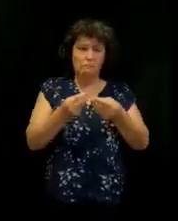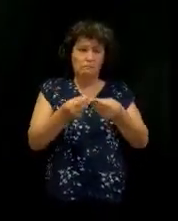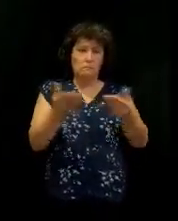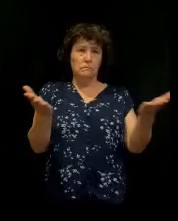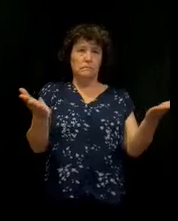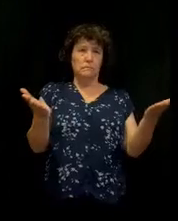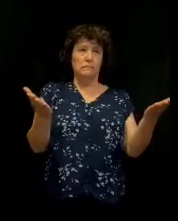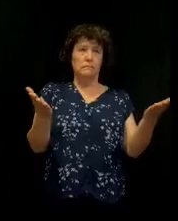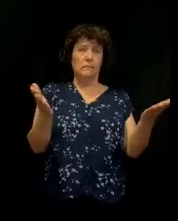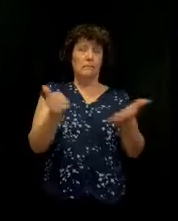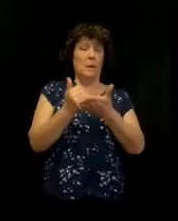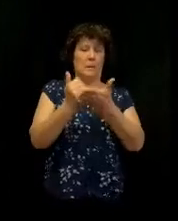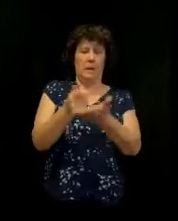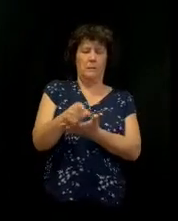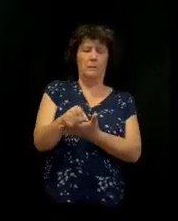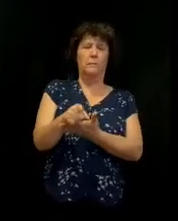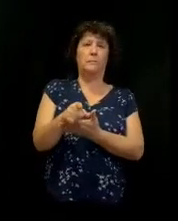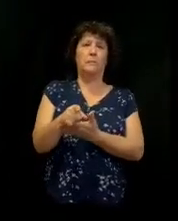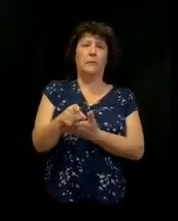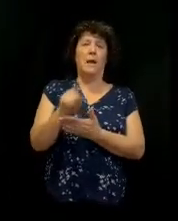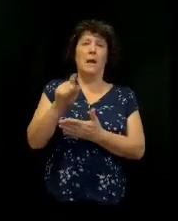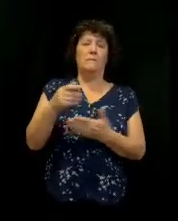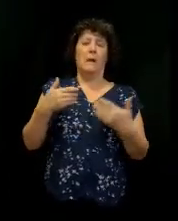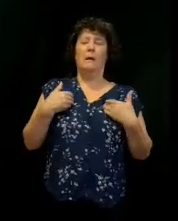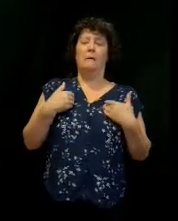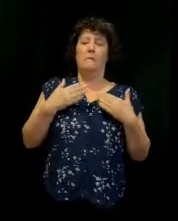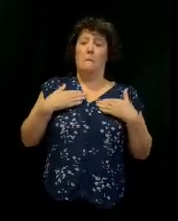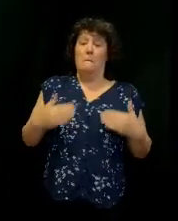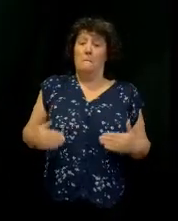Let me help you. There's got to be body language.